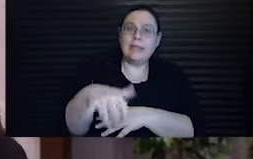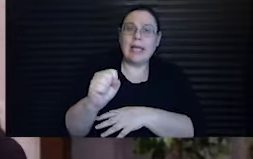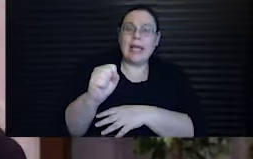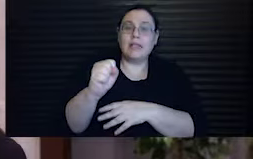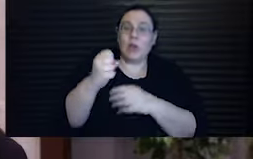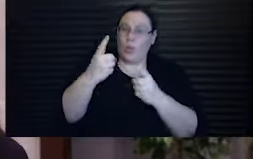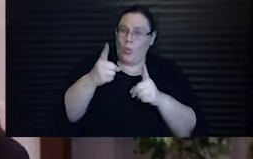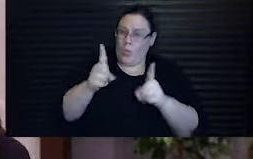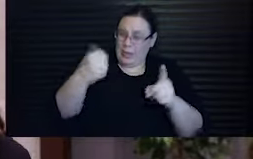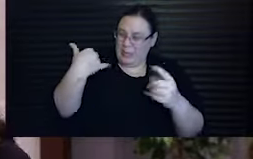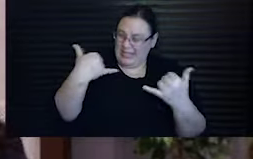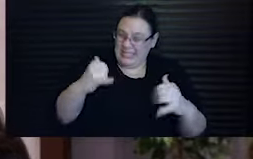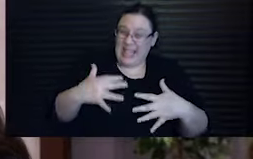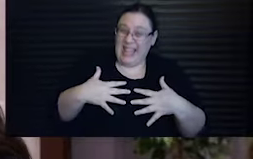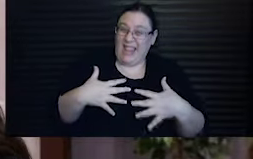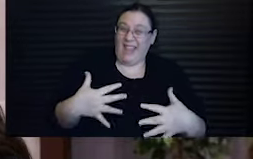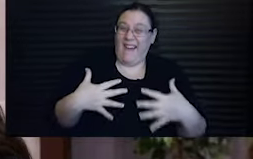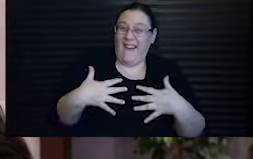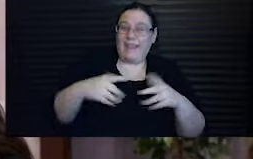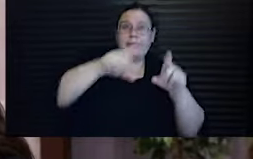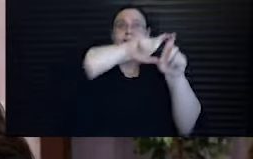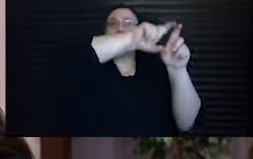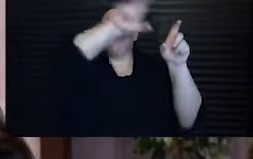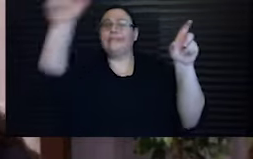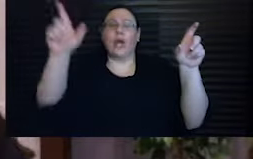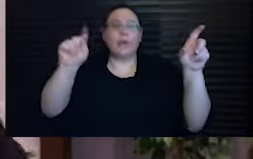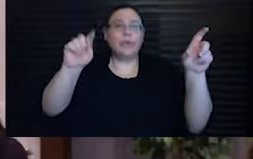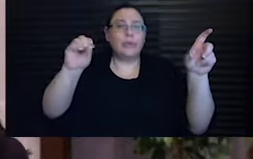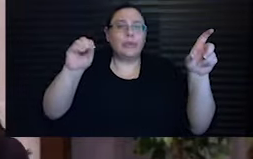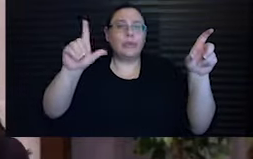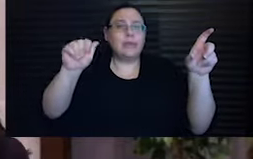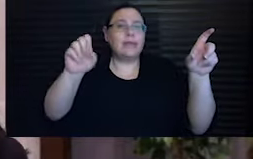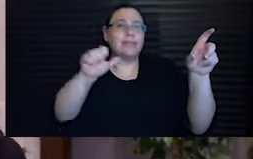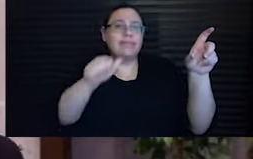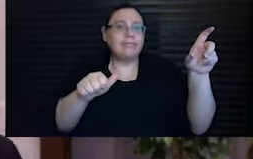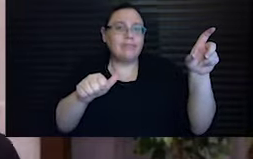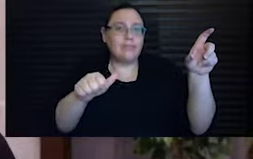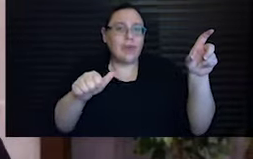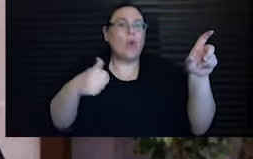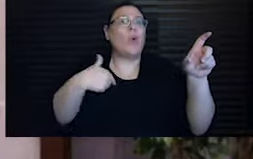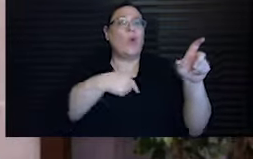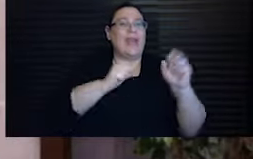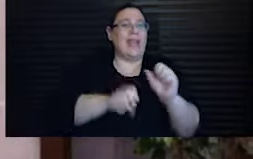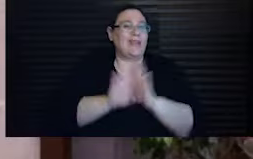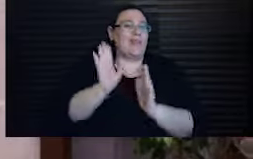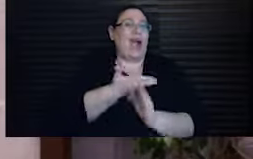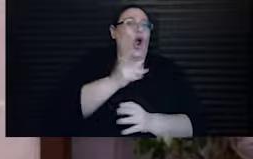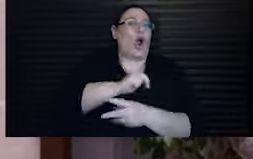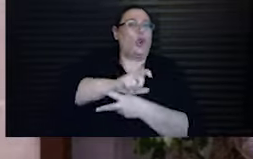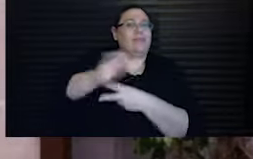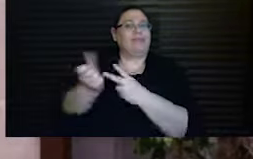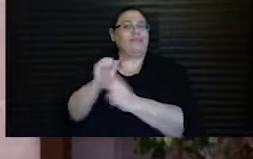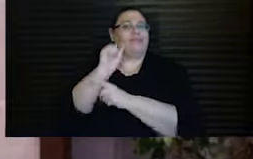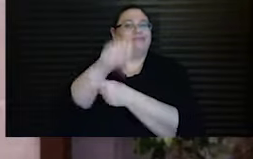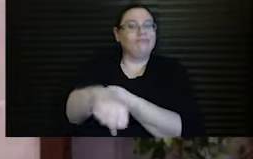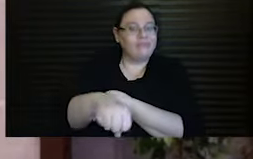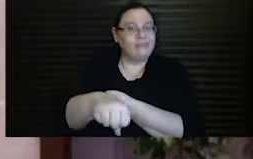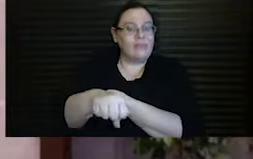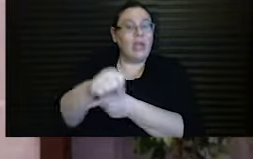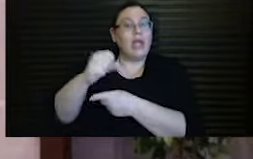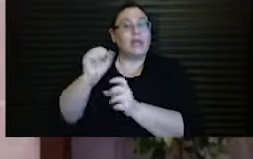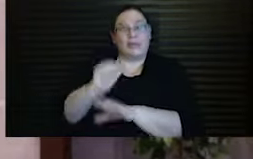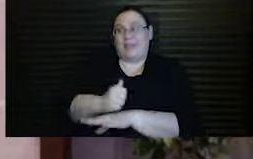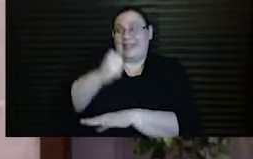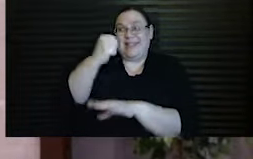life remains in us, it's not too late for us to write our own subversive sequel, or at least to create the conditions